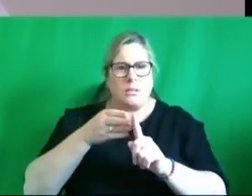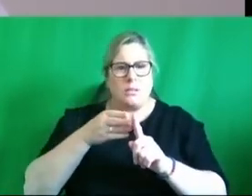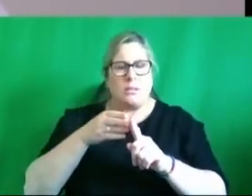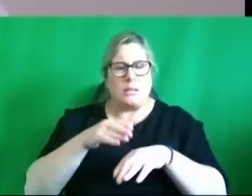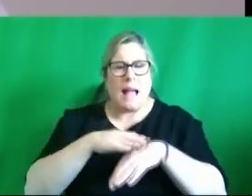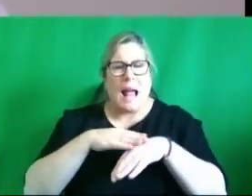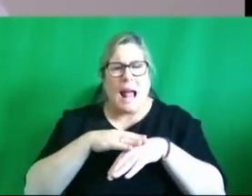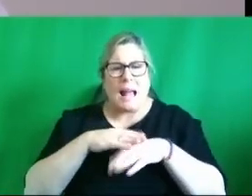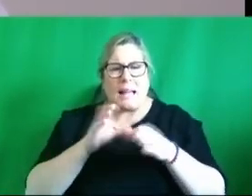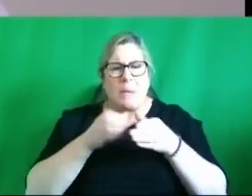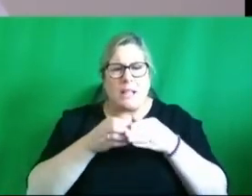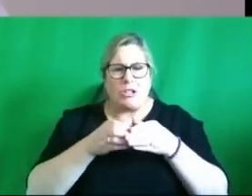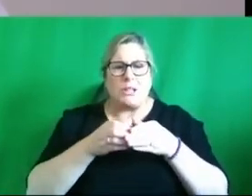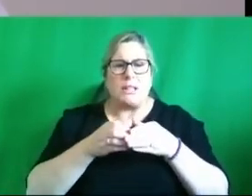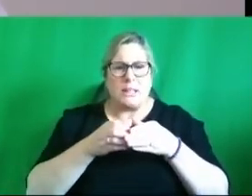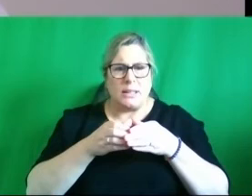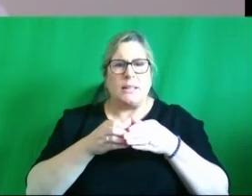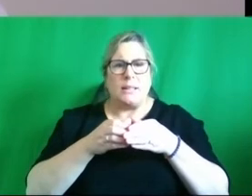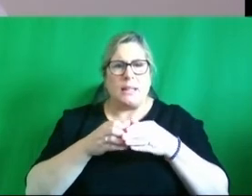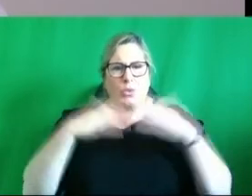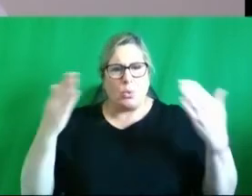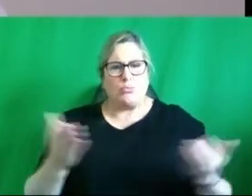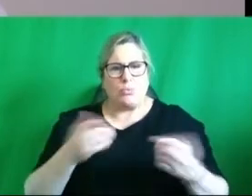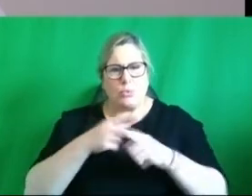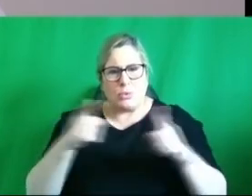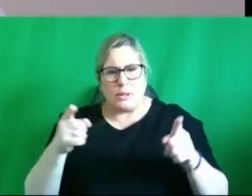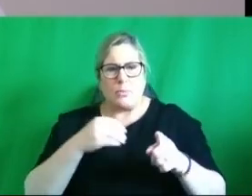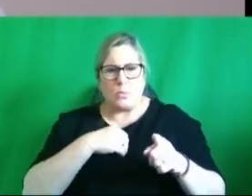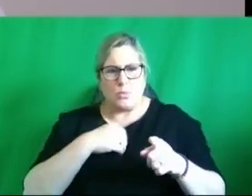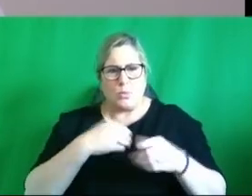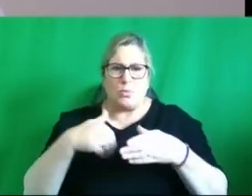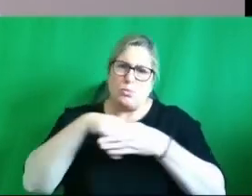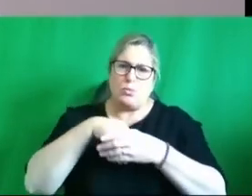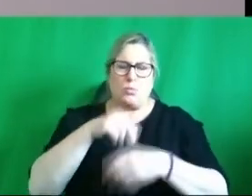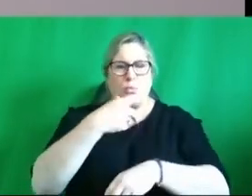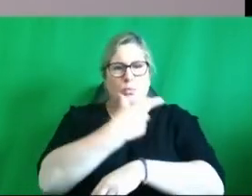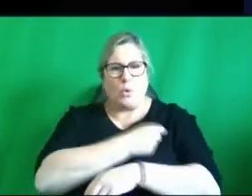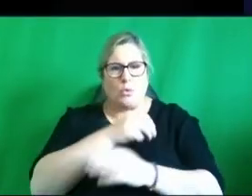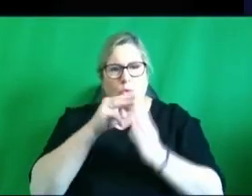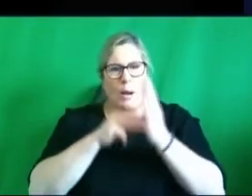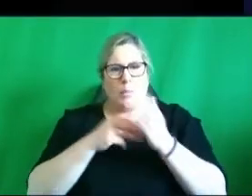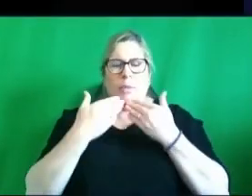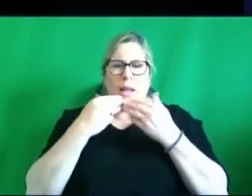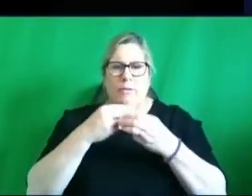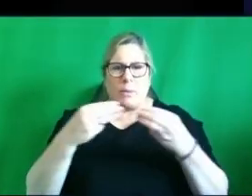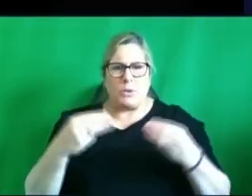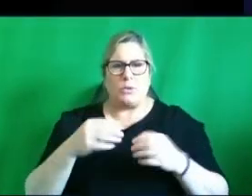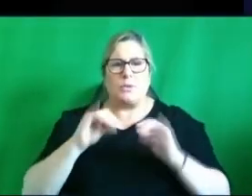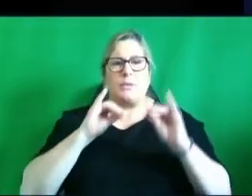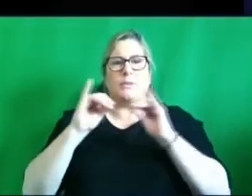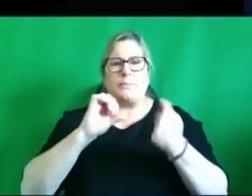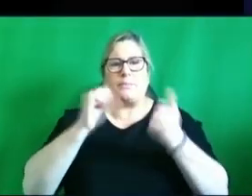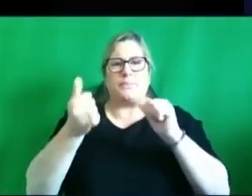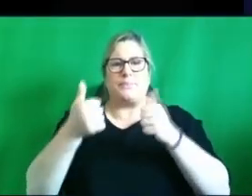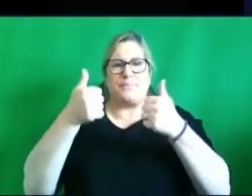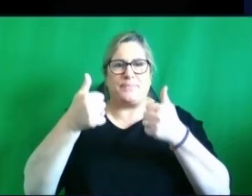and to motivate them and also to encourage them to to get the vaccination program thank you very much thanks for that question